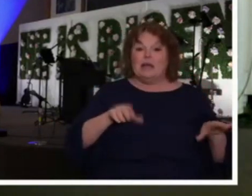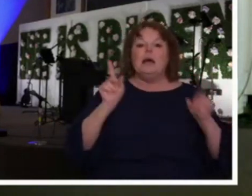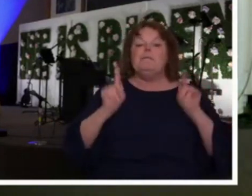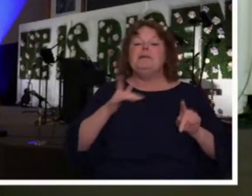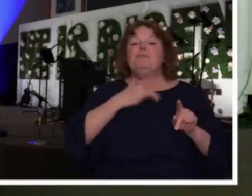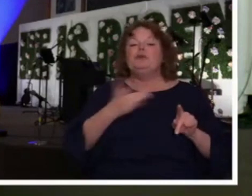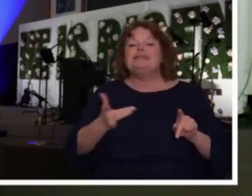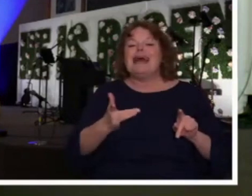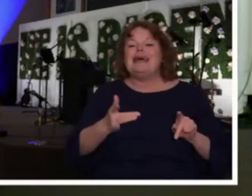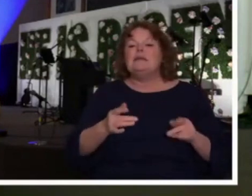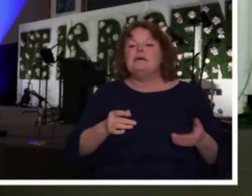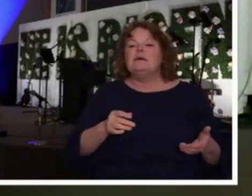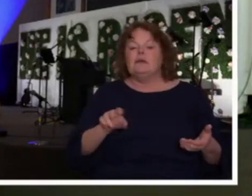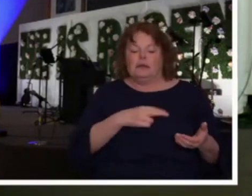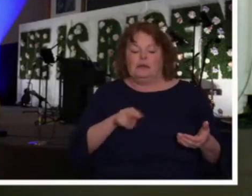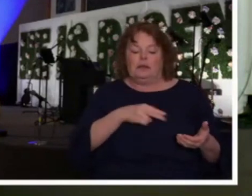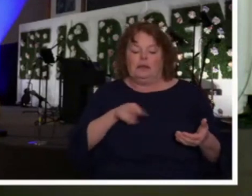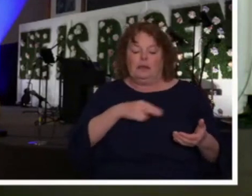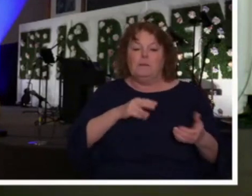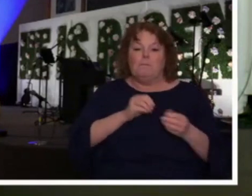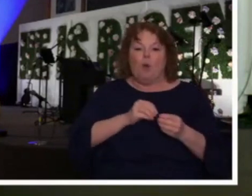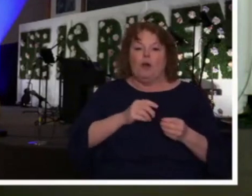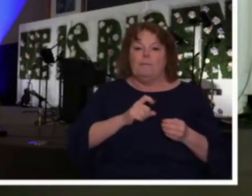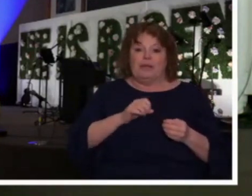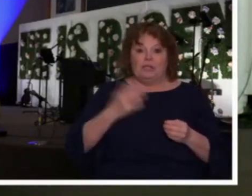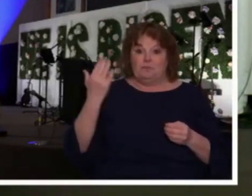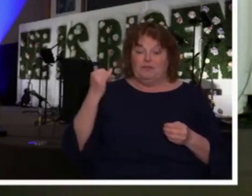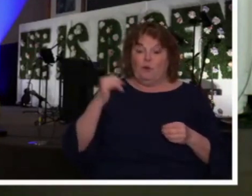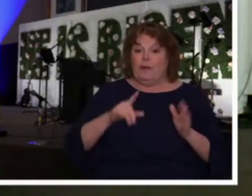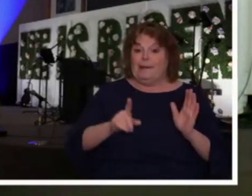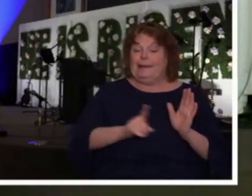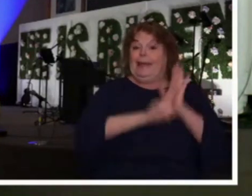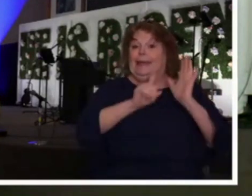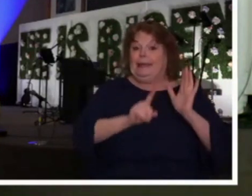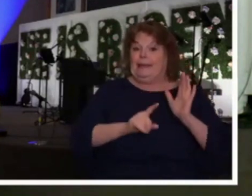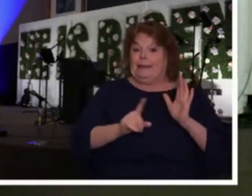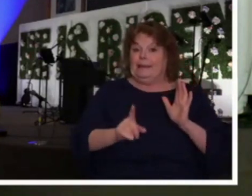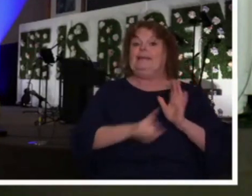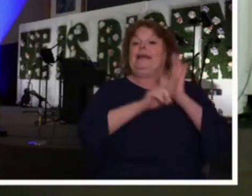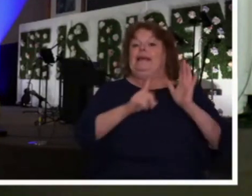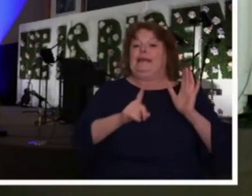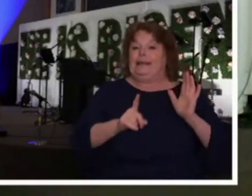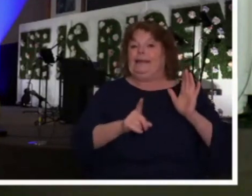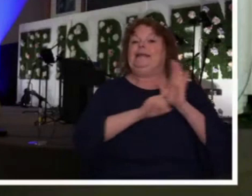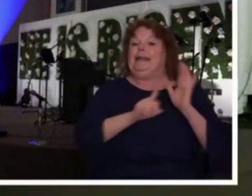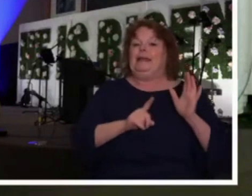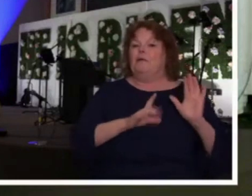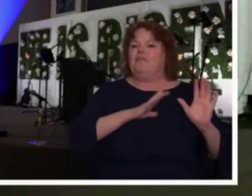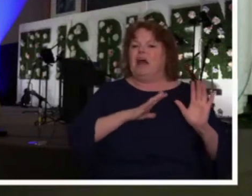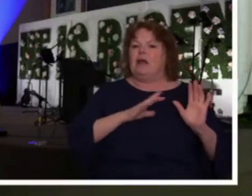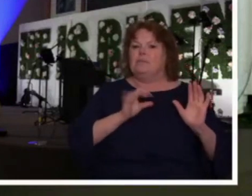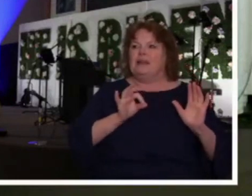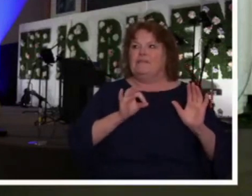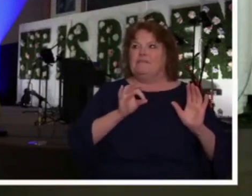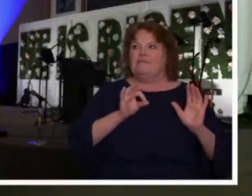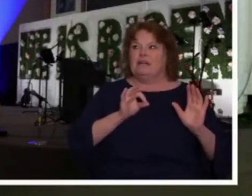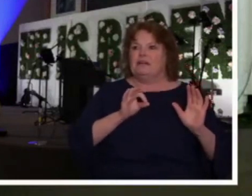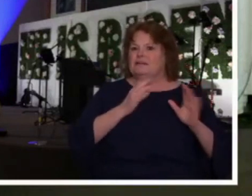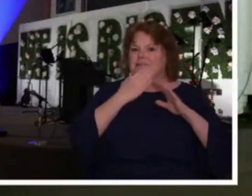silenced it because they no longer have the little dings to let them know when somebody is trying to get in touch with them.